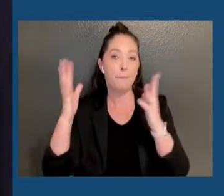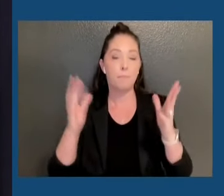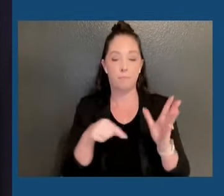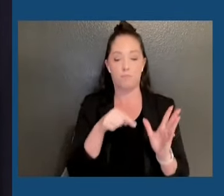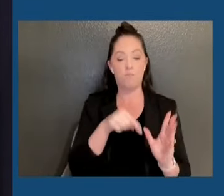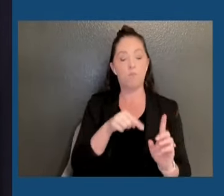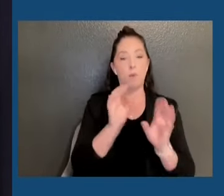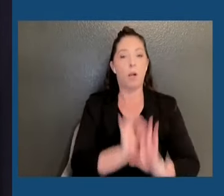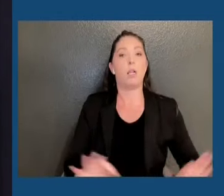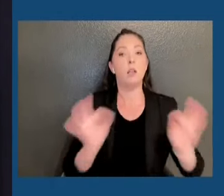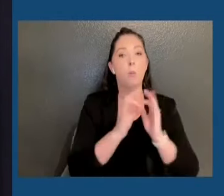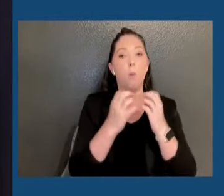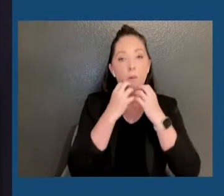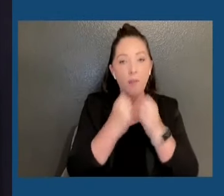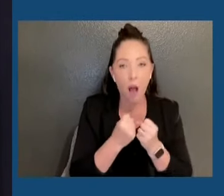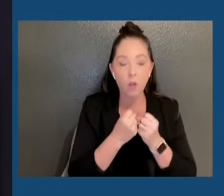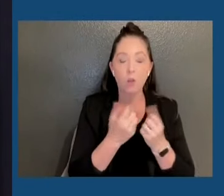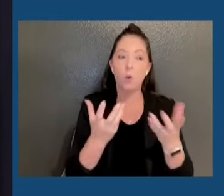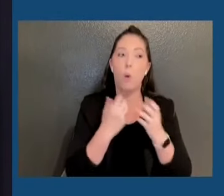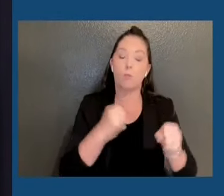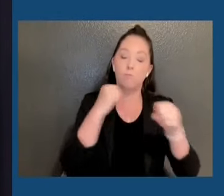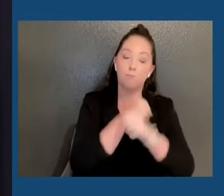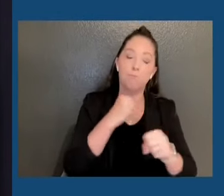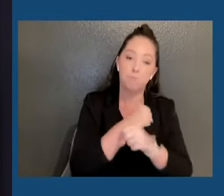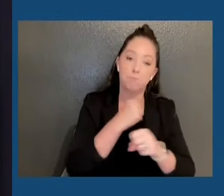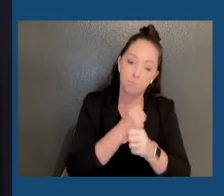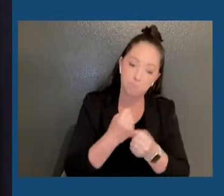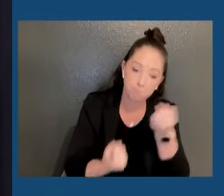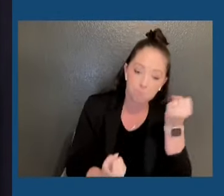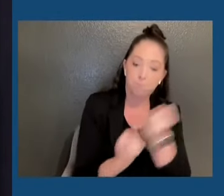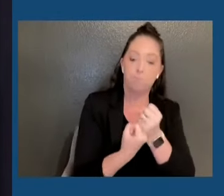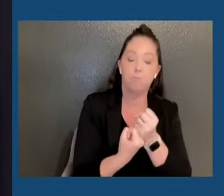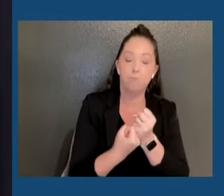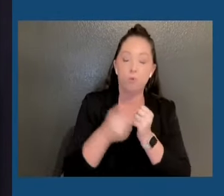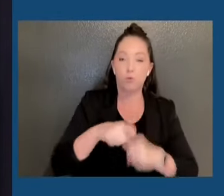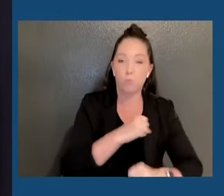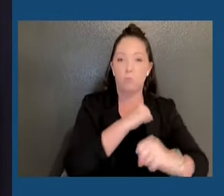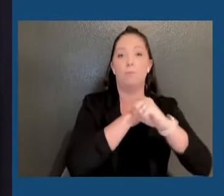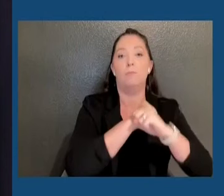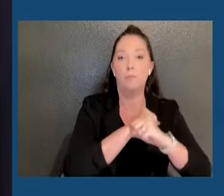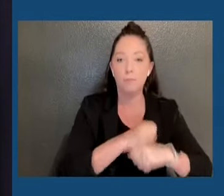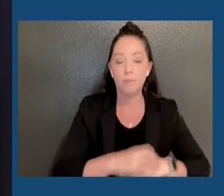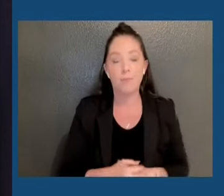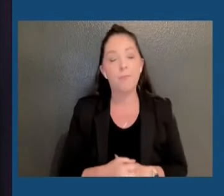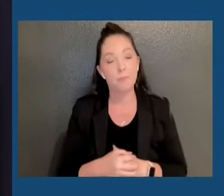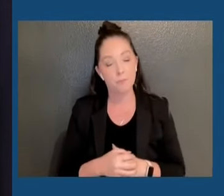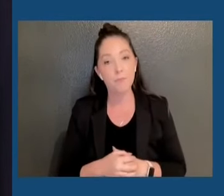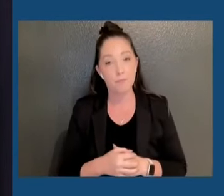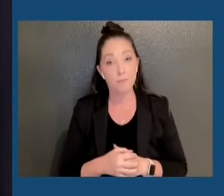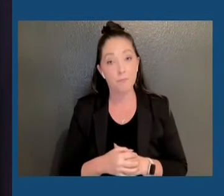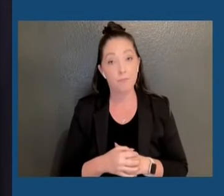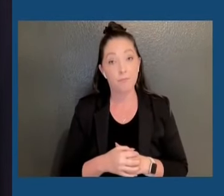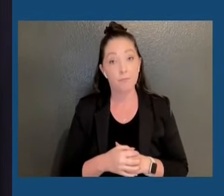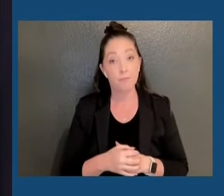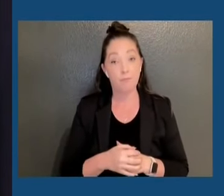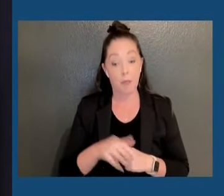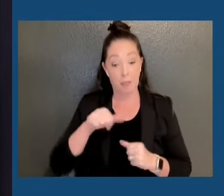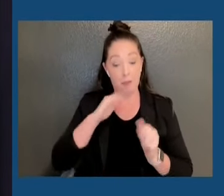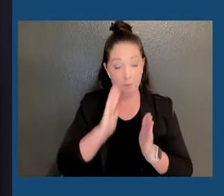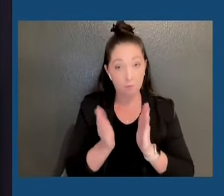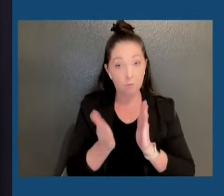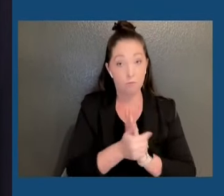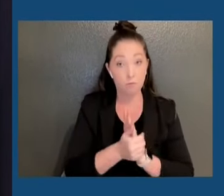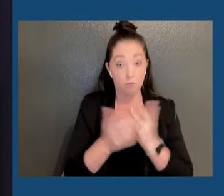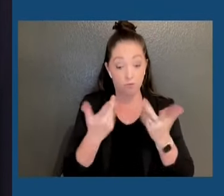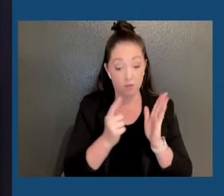value worth fighting for and worth protecting. And as a result of this amendment, and I want to give a lot of